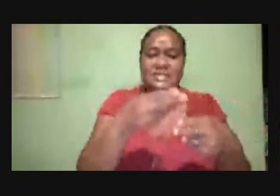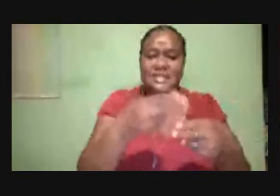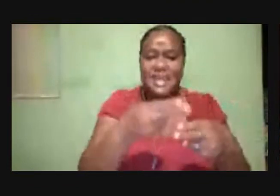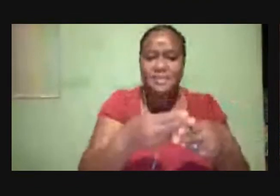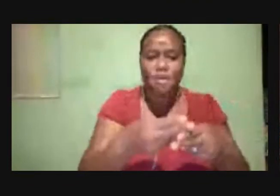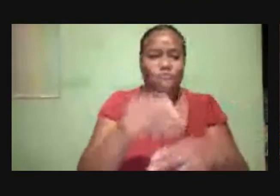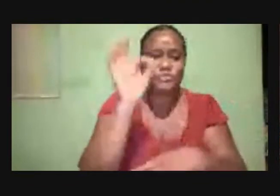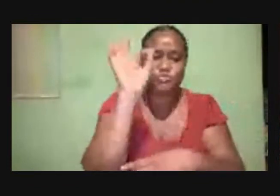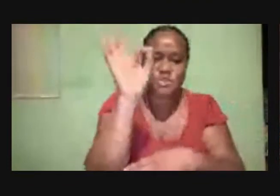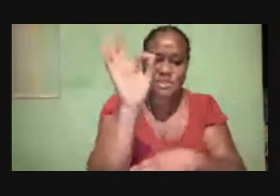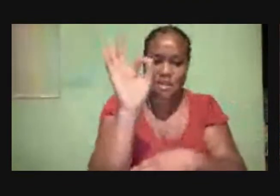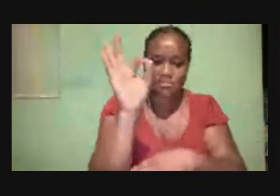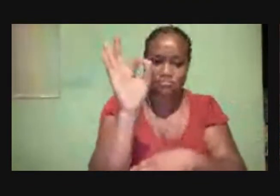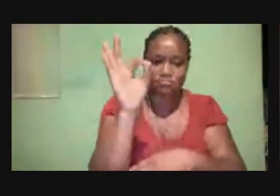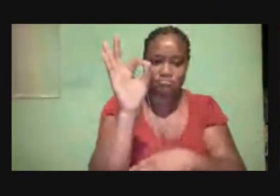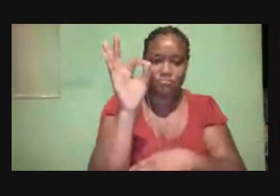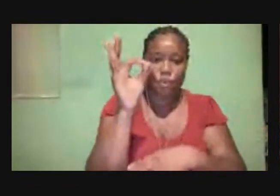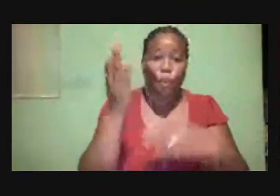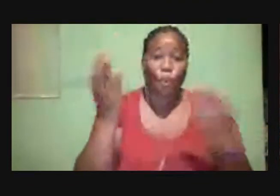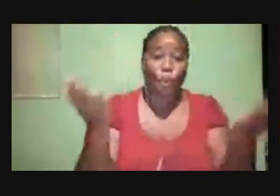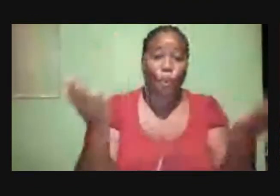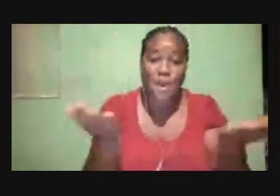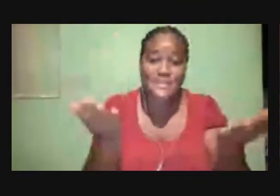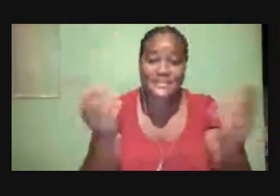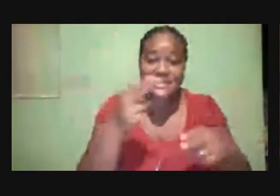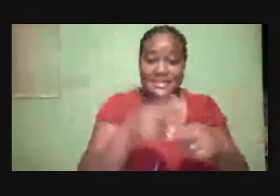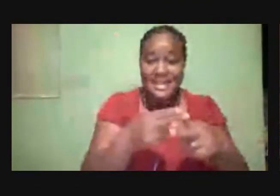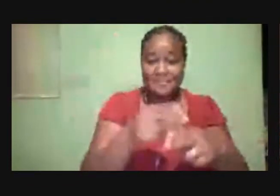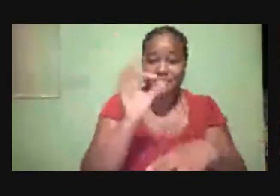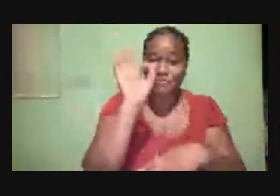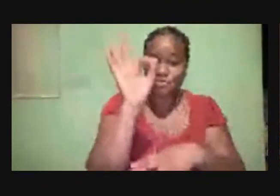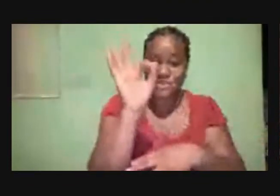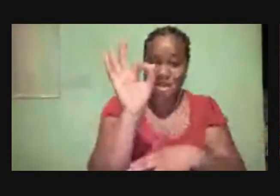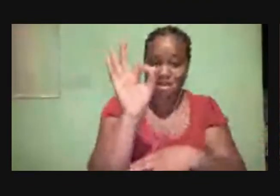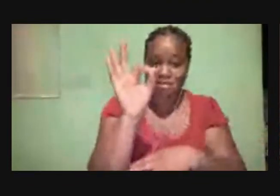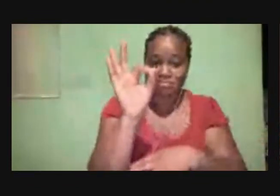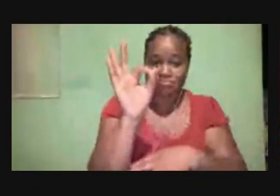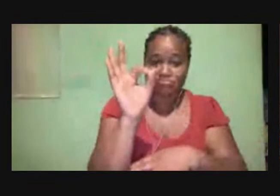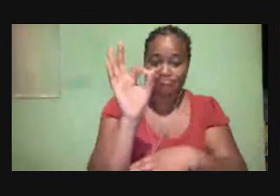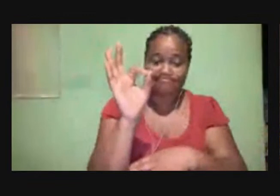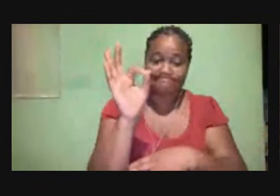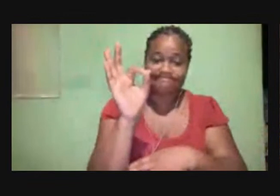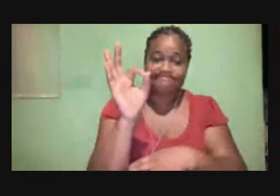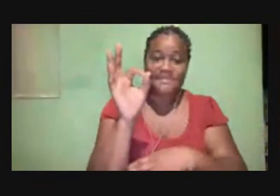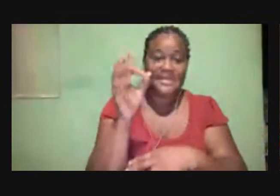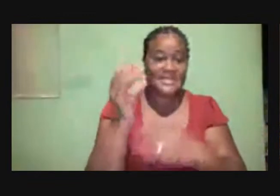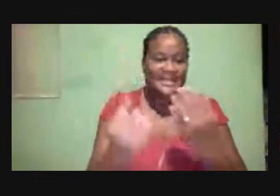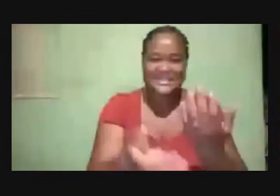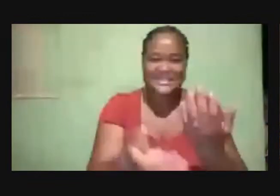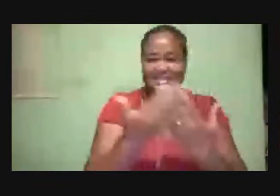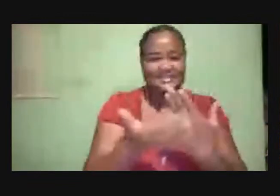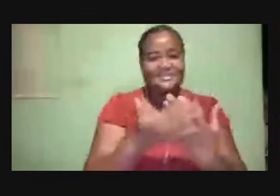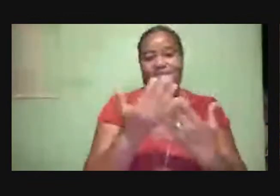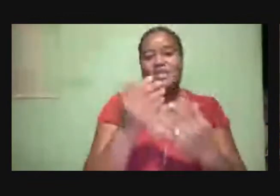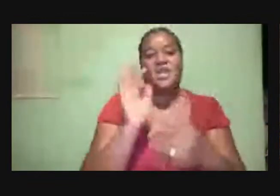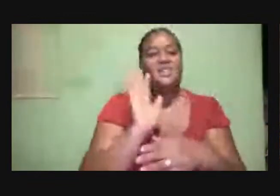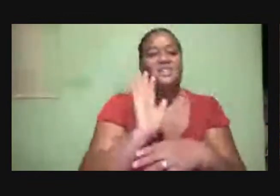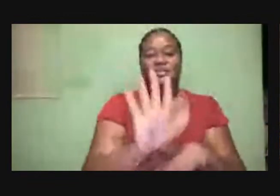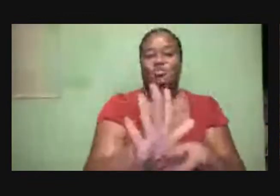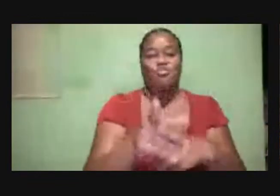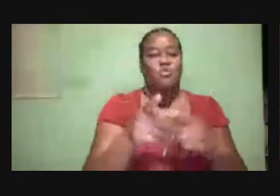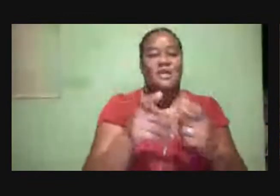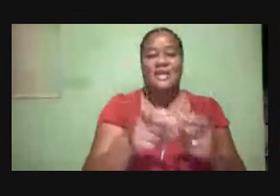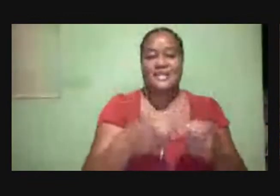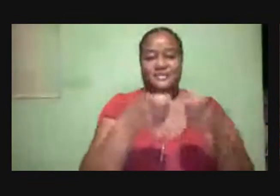What is the name of the preacher? That's very easy. That's your bonus. And I will tell you what you will get for this one.